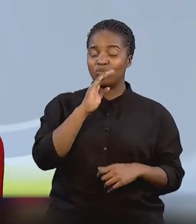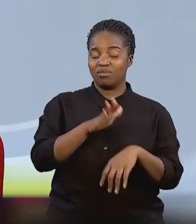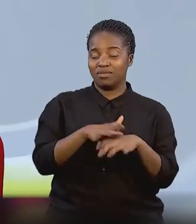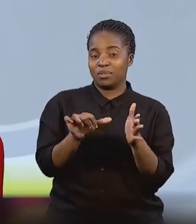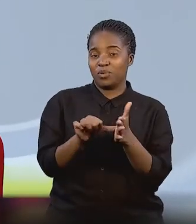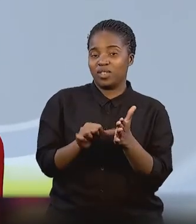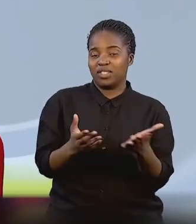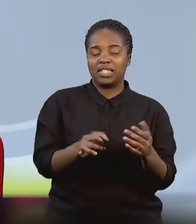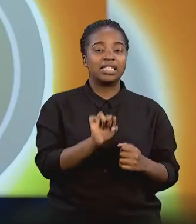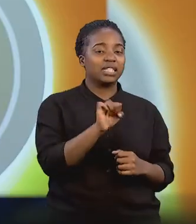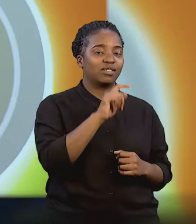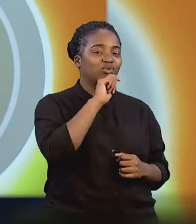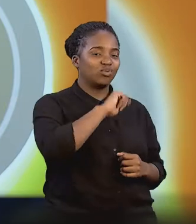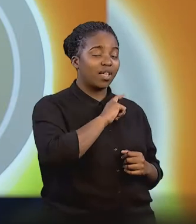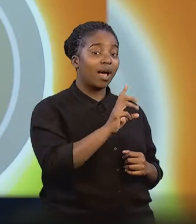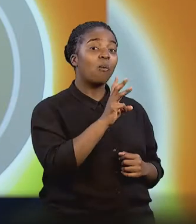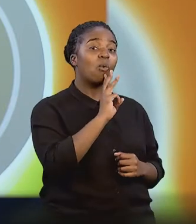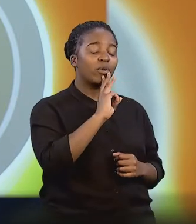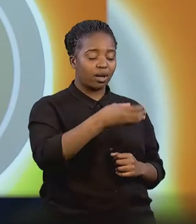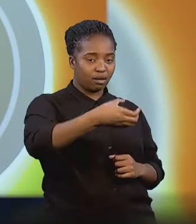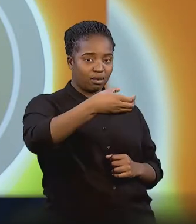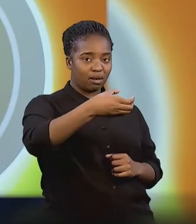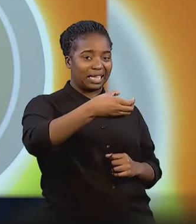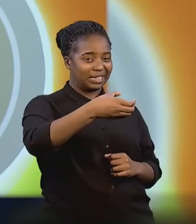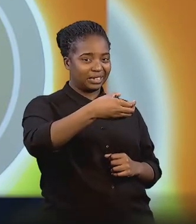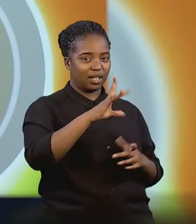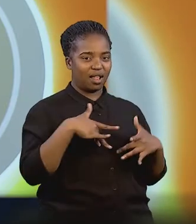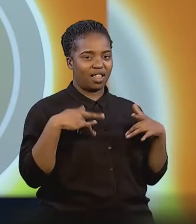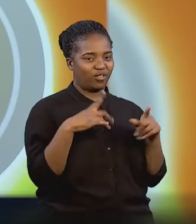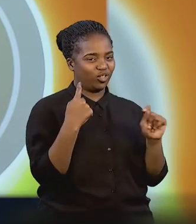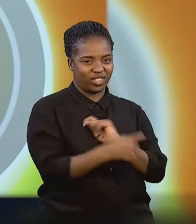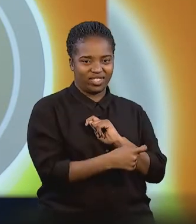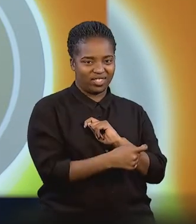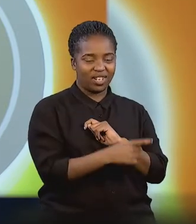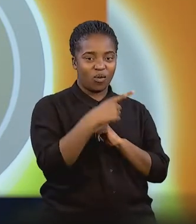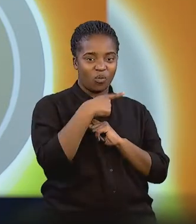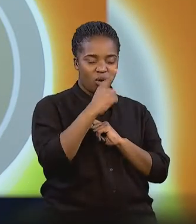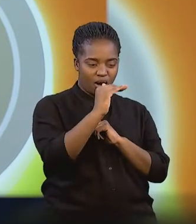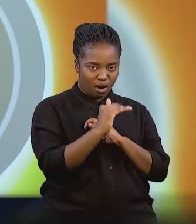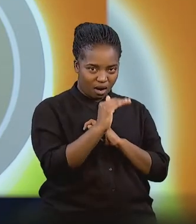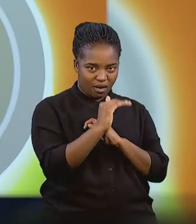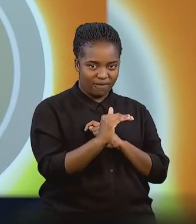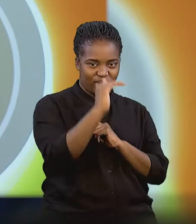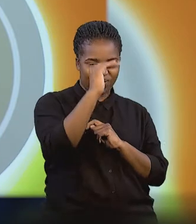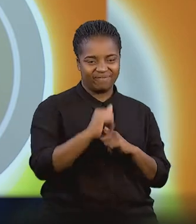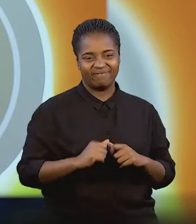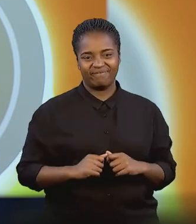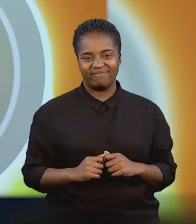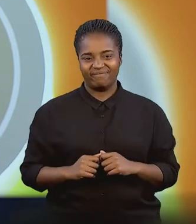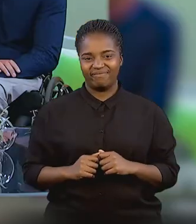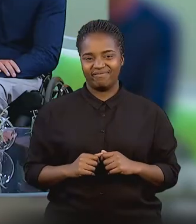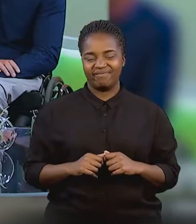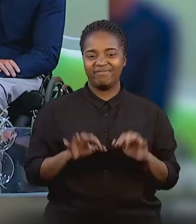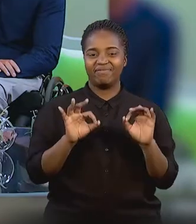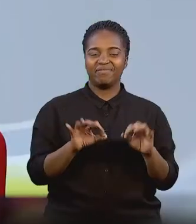than just a glass of water. Yes. must say that glass of water was a big turning point from seeing the glass half empty to seeing the glass half full.